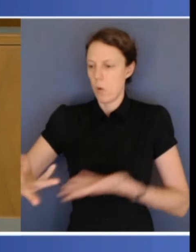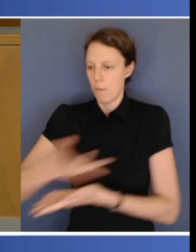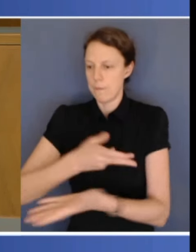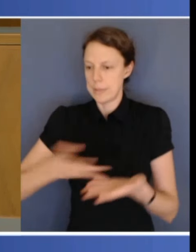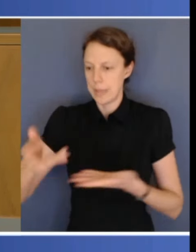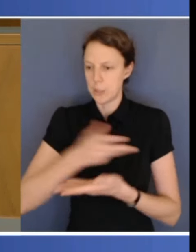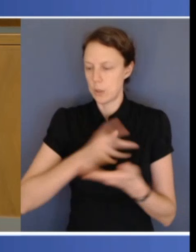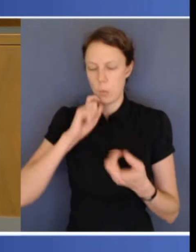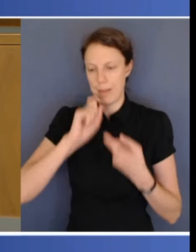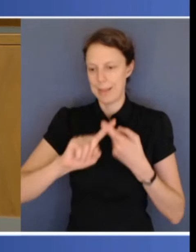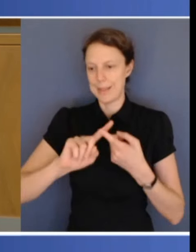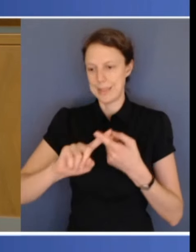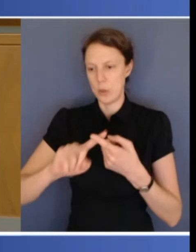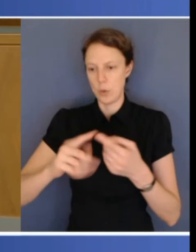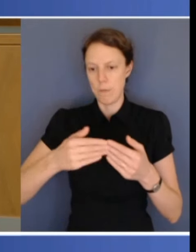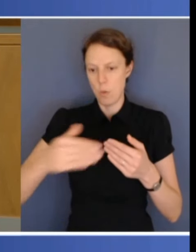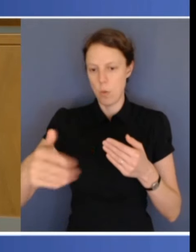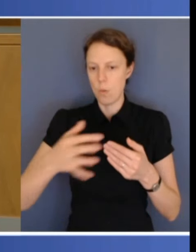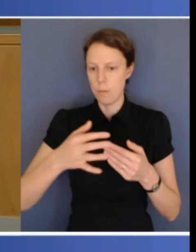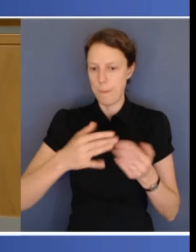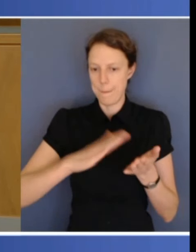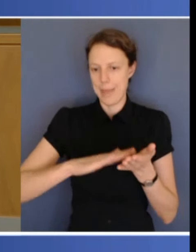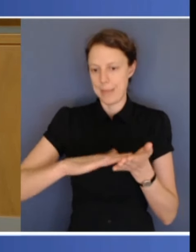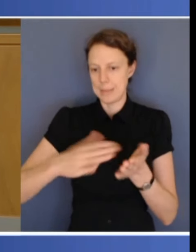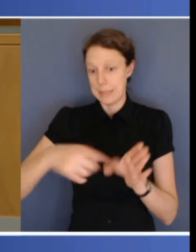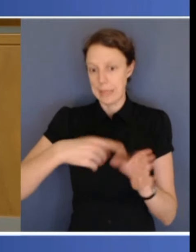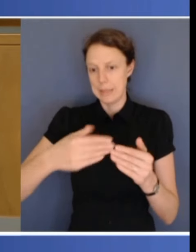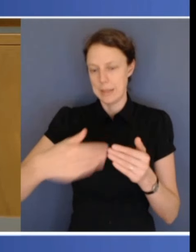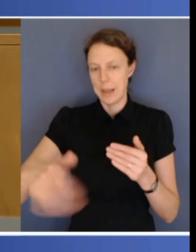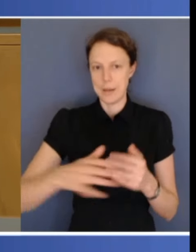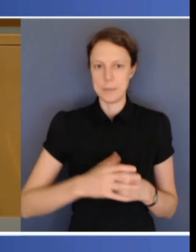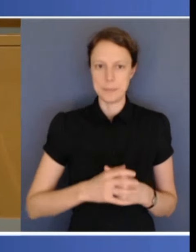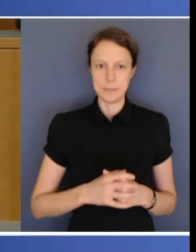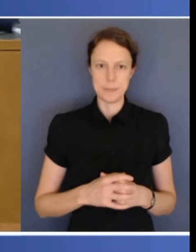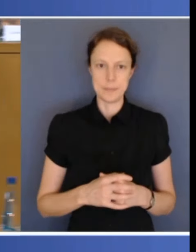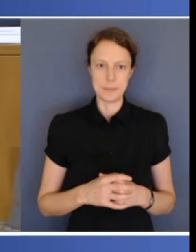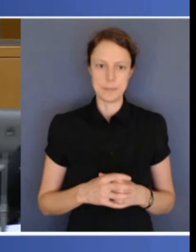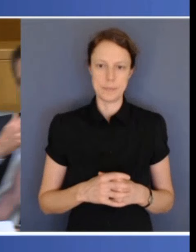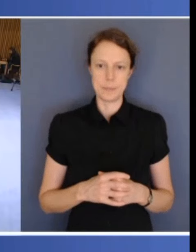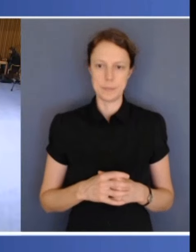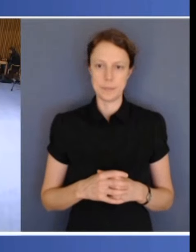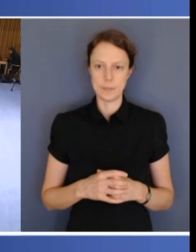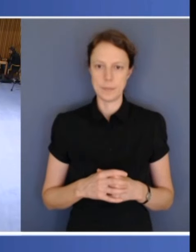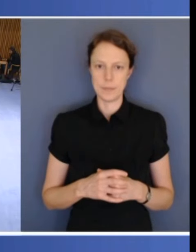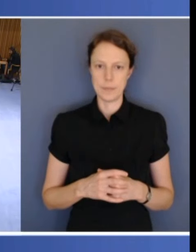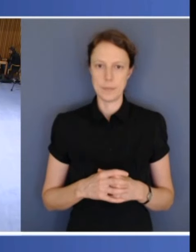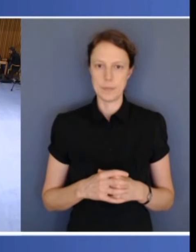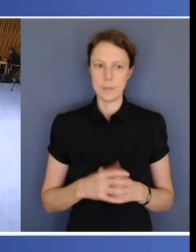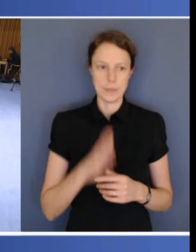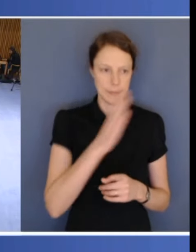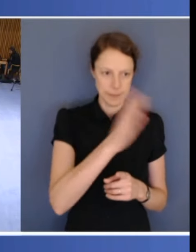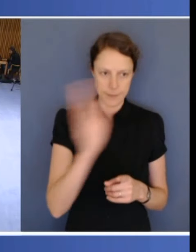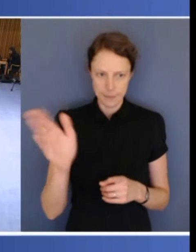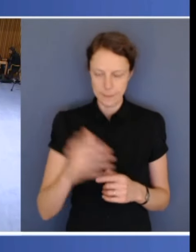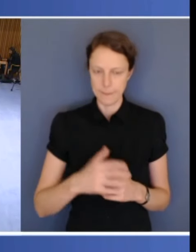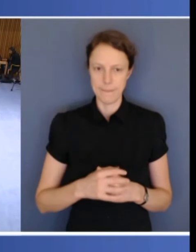for the months and years ahead. Just here, and I'll go there, and then I'll go over there. Would you be